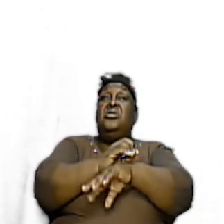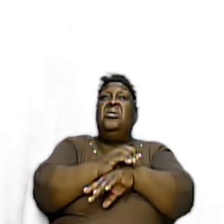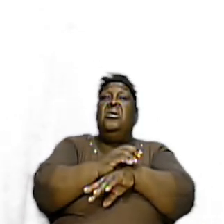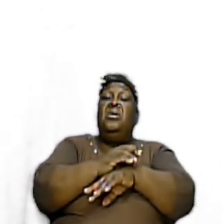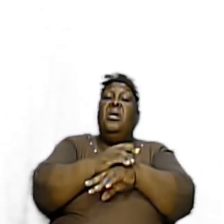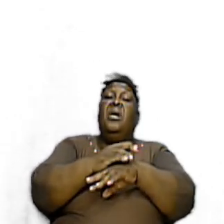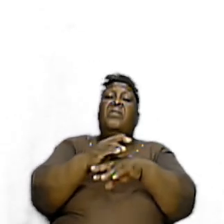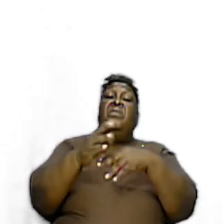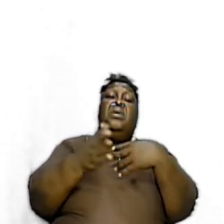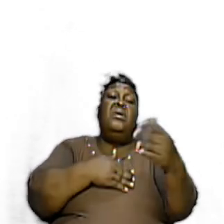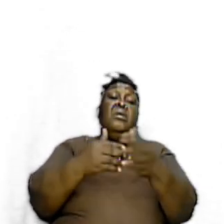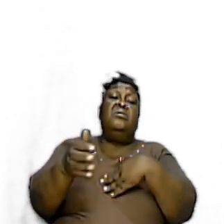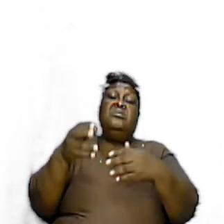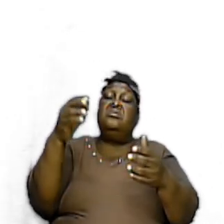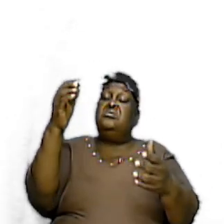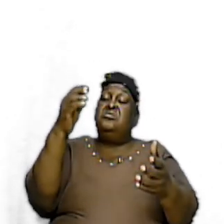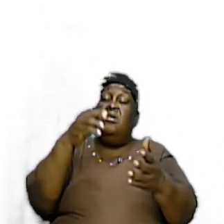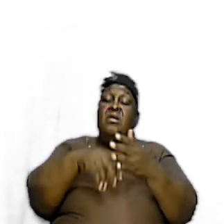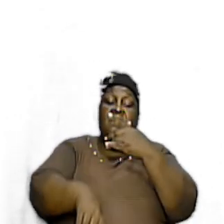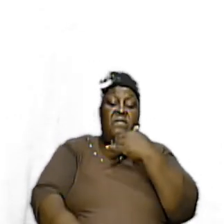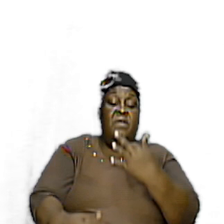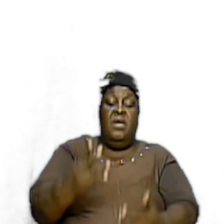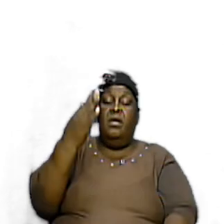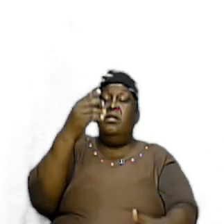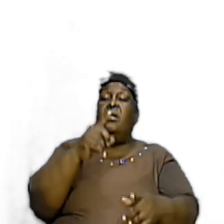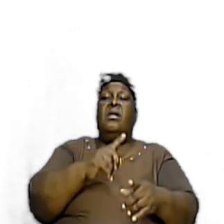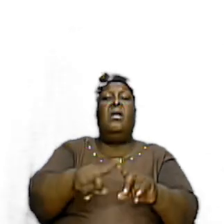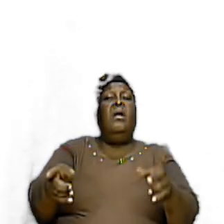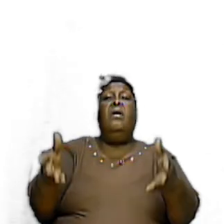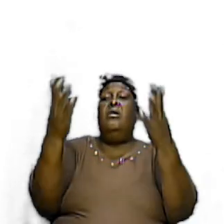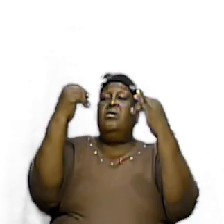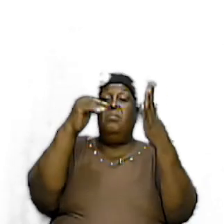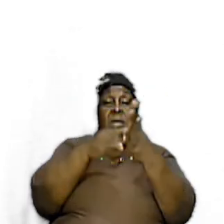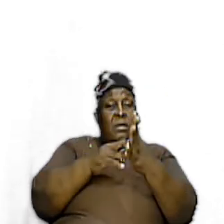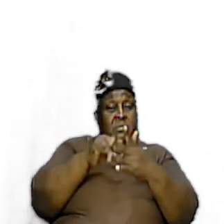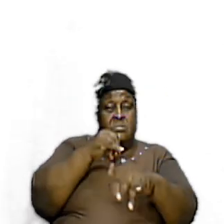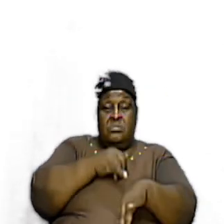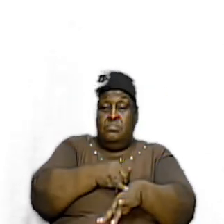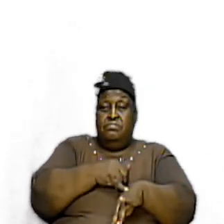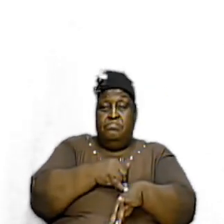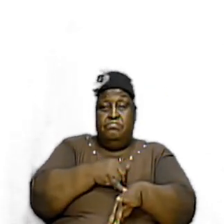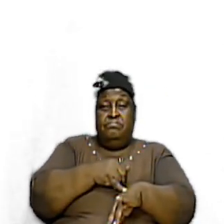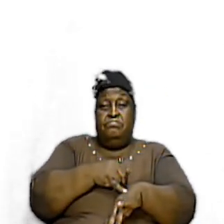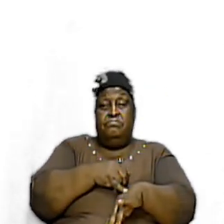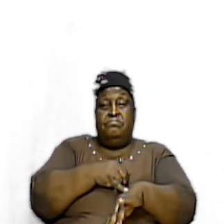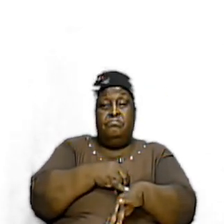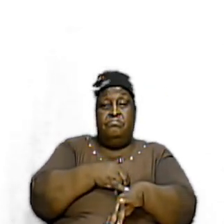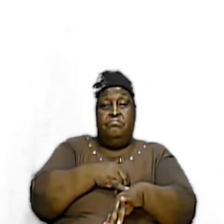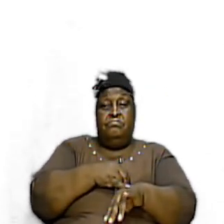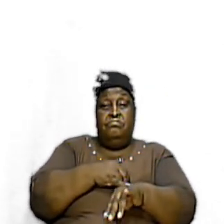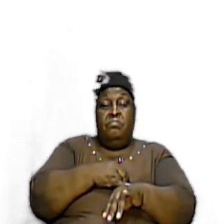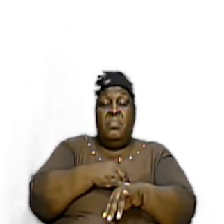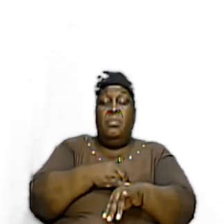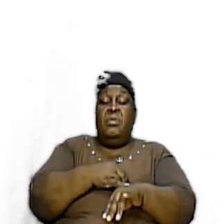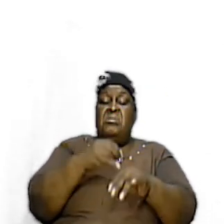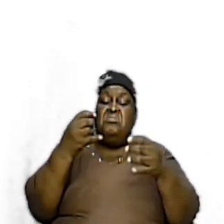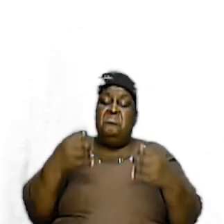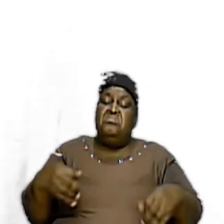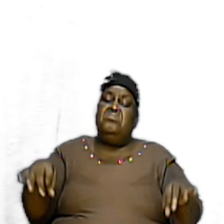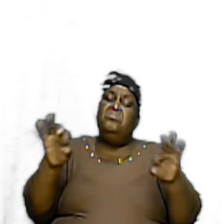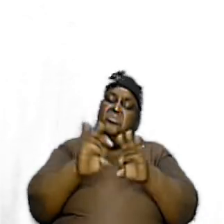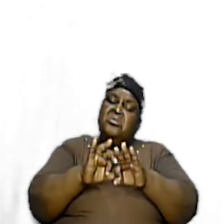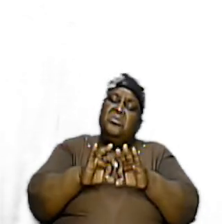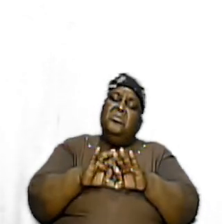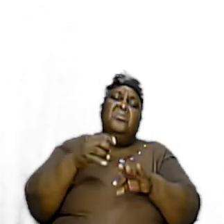Hell Cannot Prevail Against It And This Is Important That We